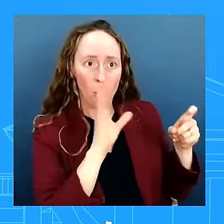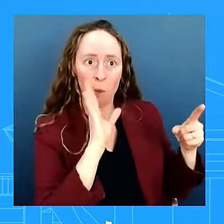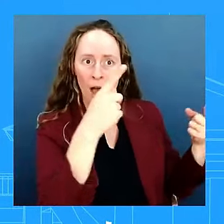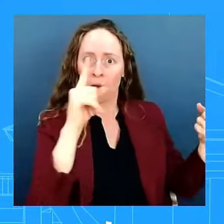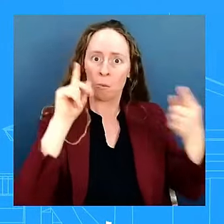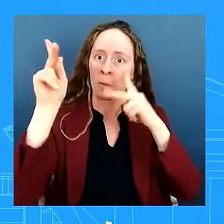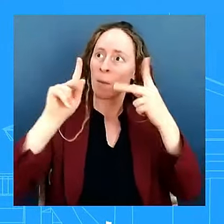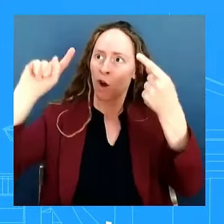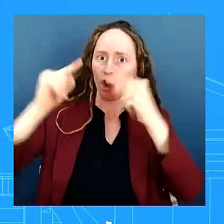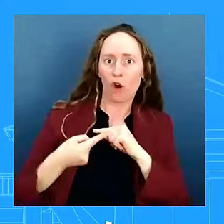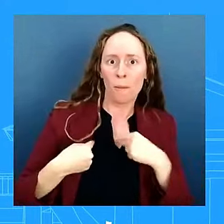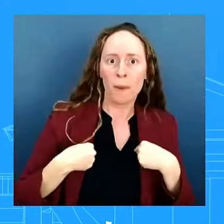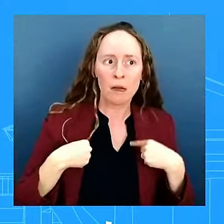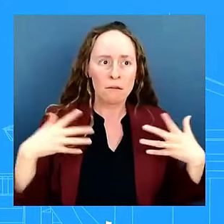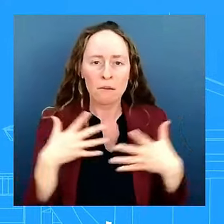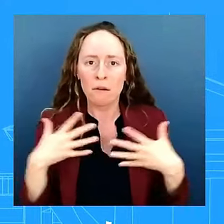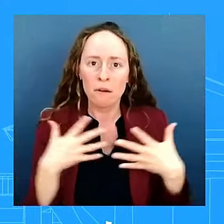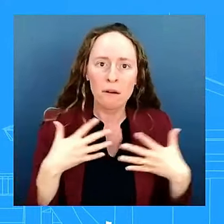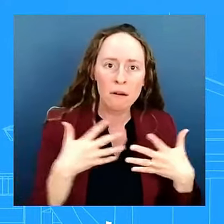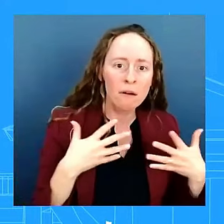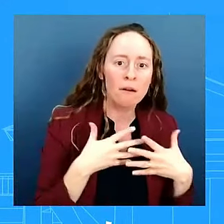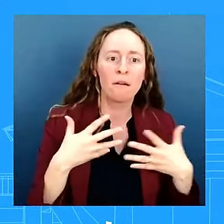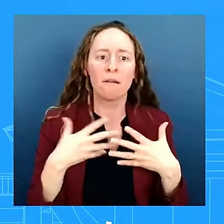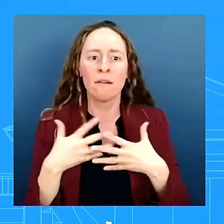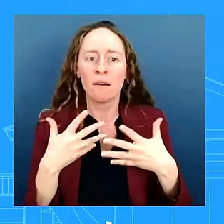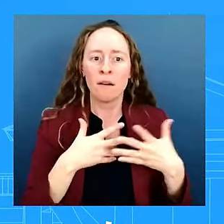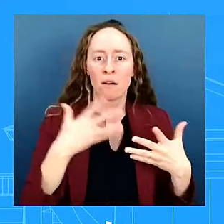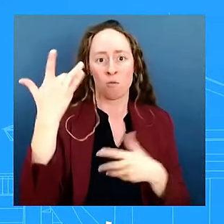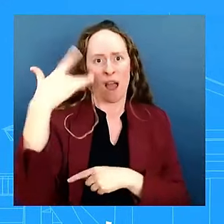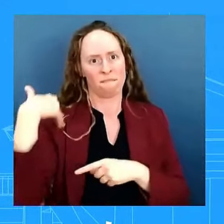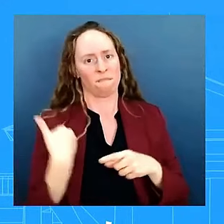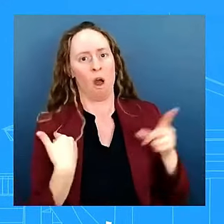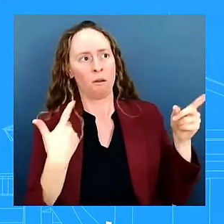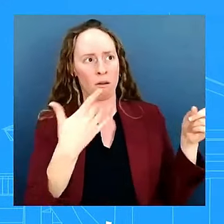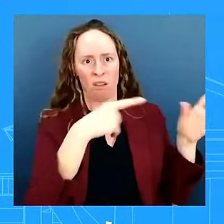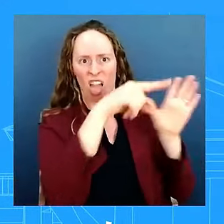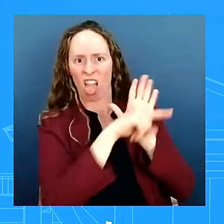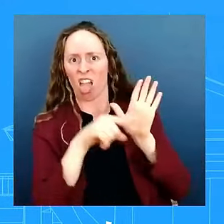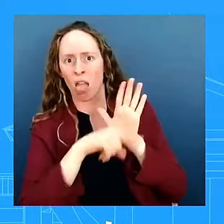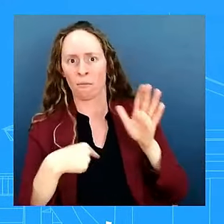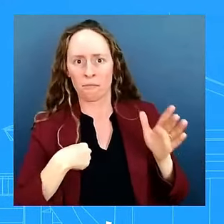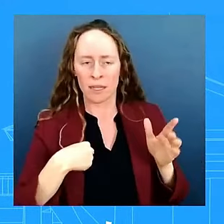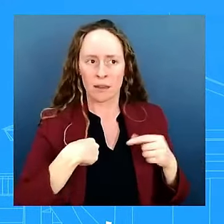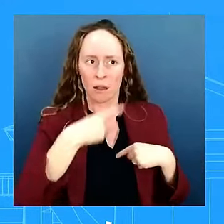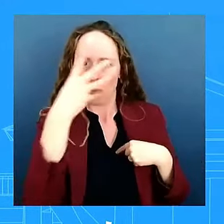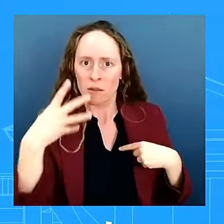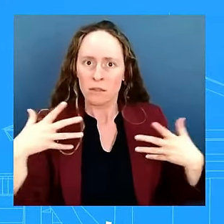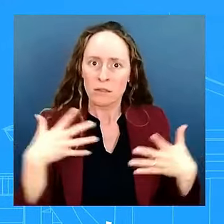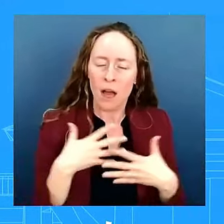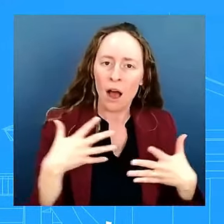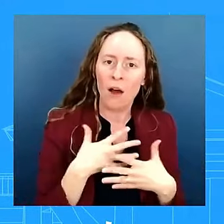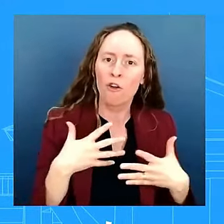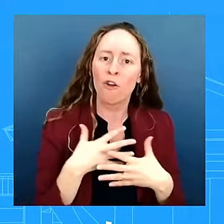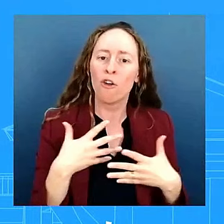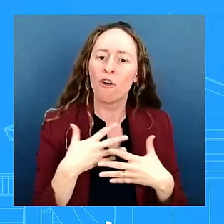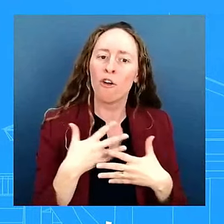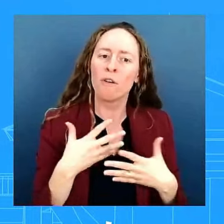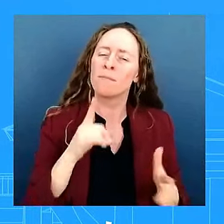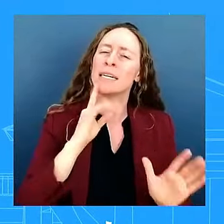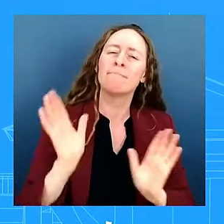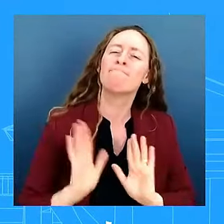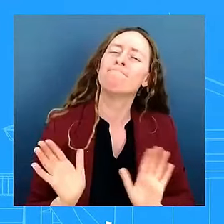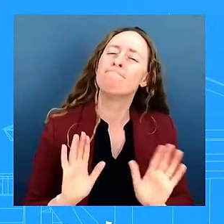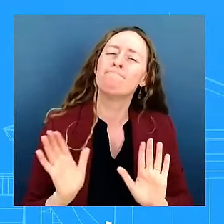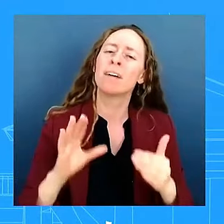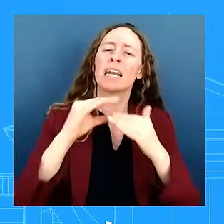conspiracy theory this is what this is so instead of leaders trying to bring us together uh around our shared